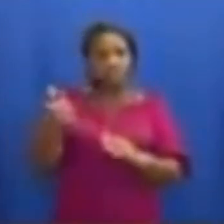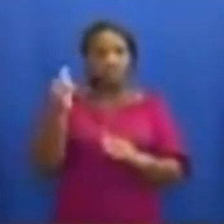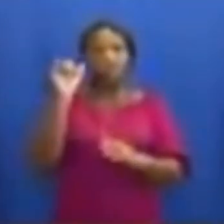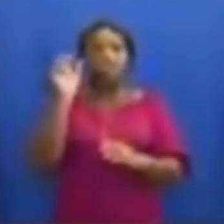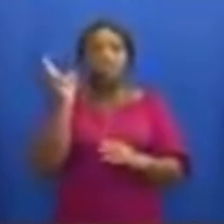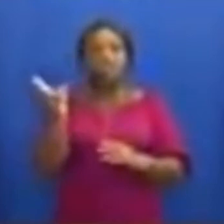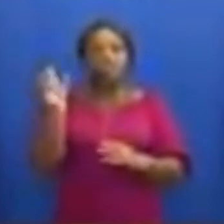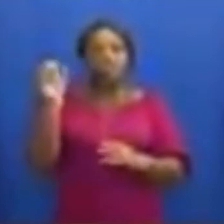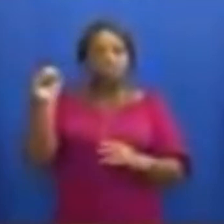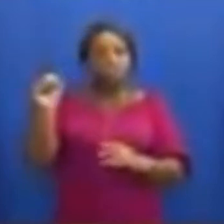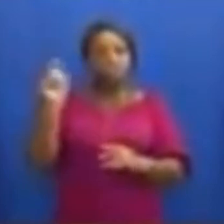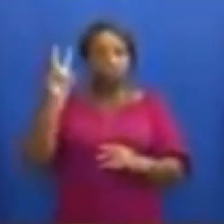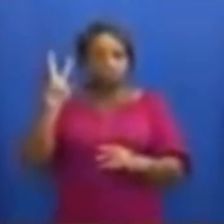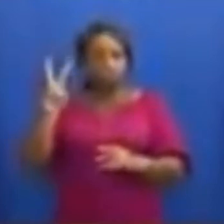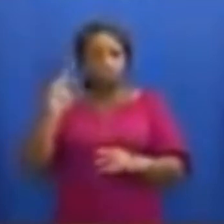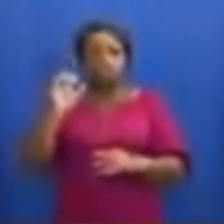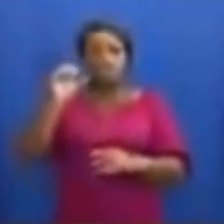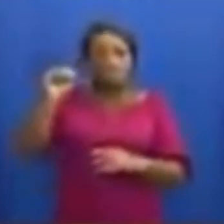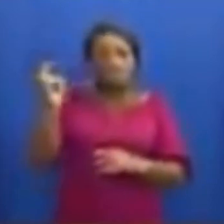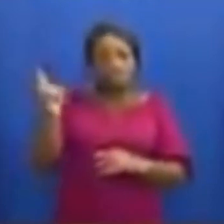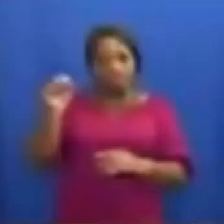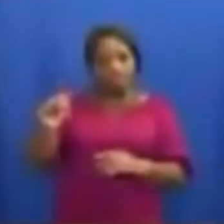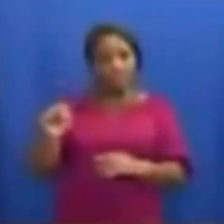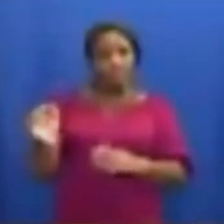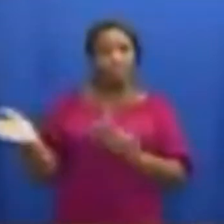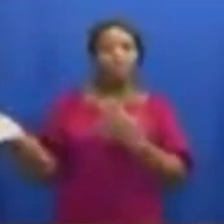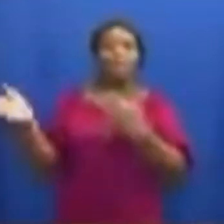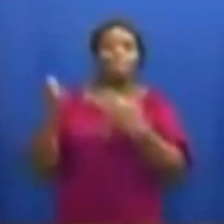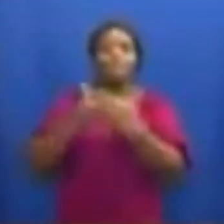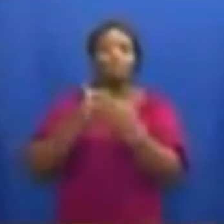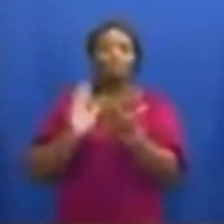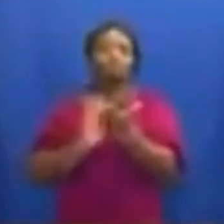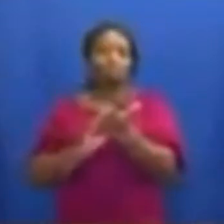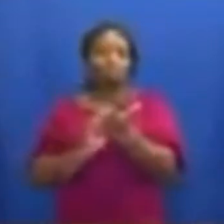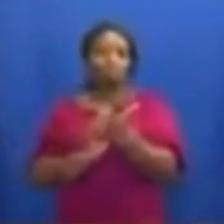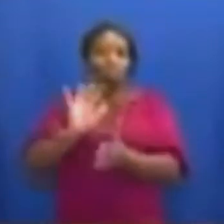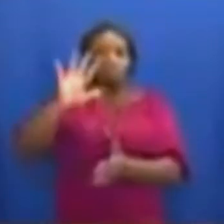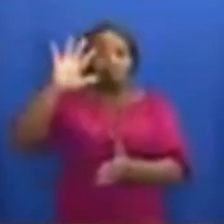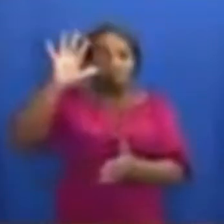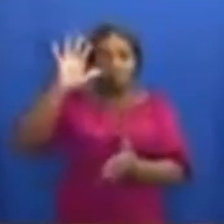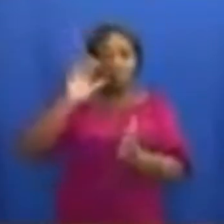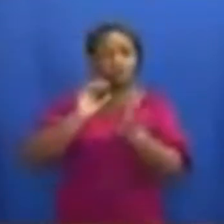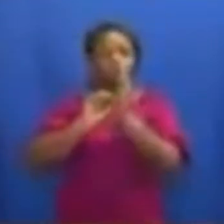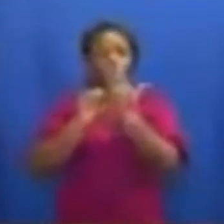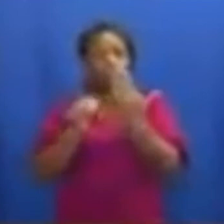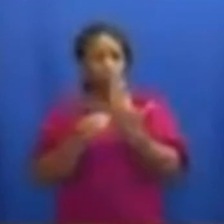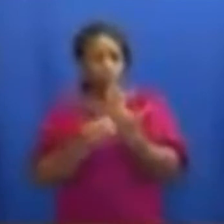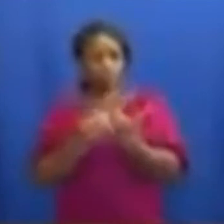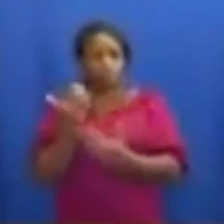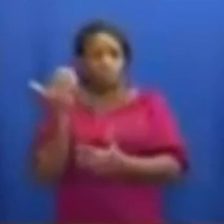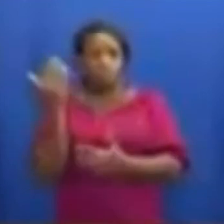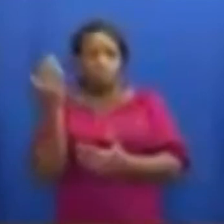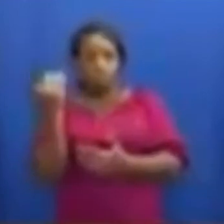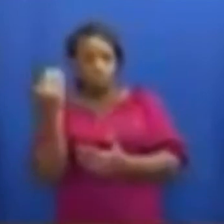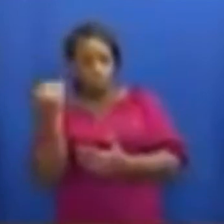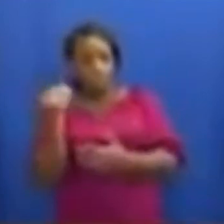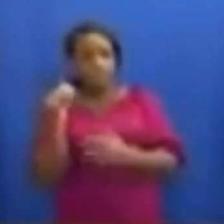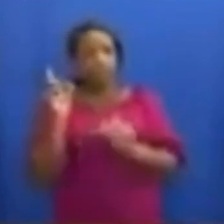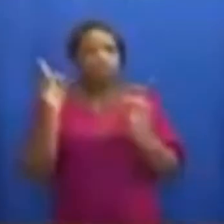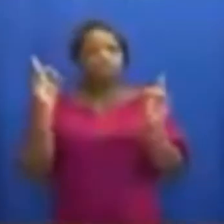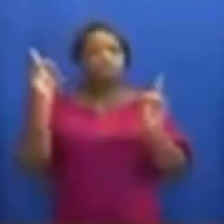and JHS 2 students to return to school from 5th October to 14th December